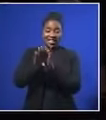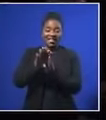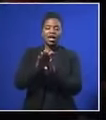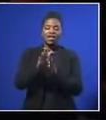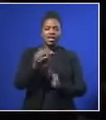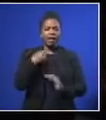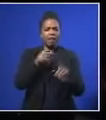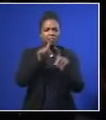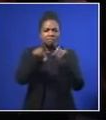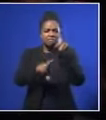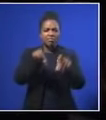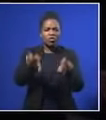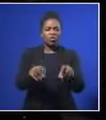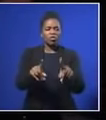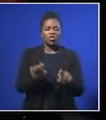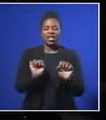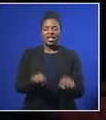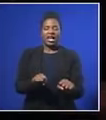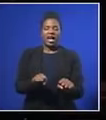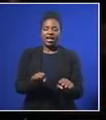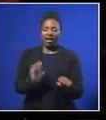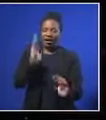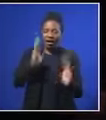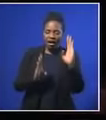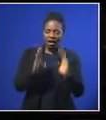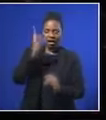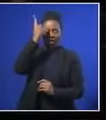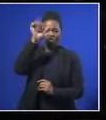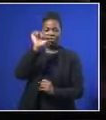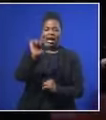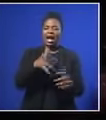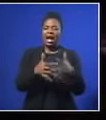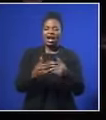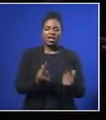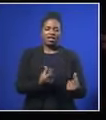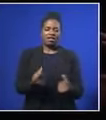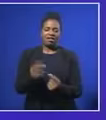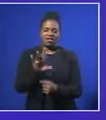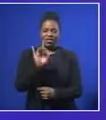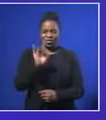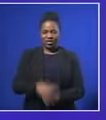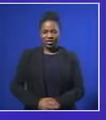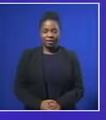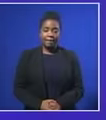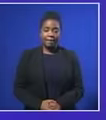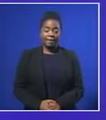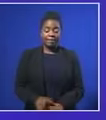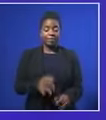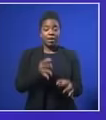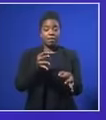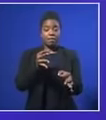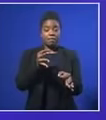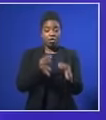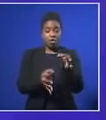They got to ask Obama questions and he advised them to pursue their dreams in whatever space they chose. A politics that